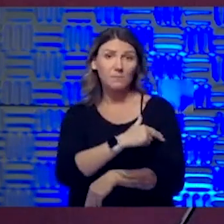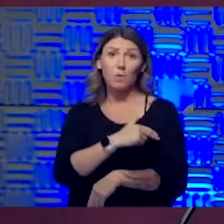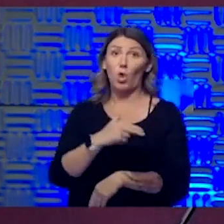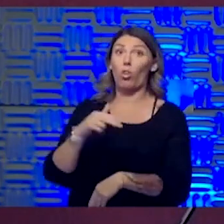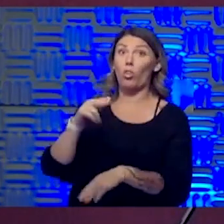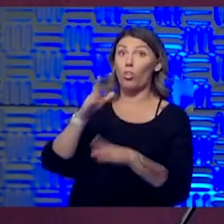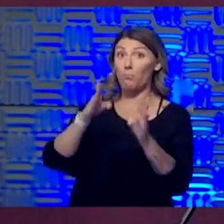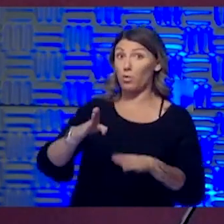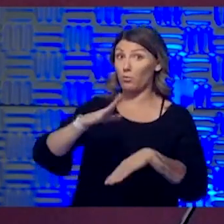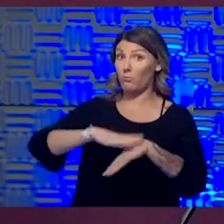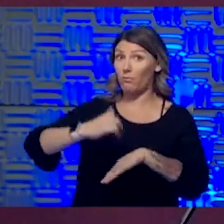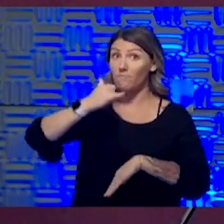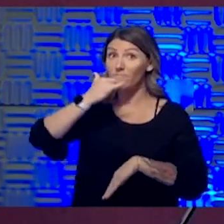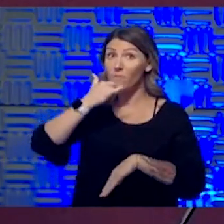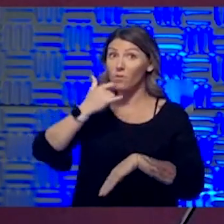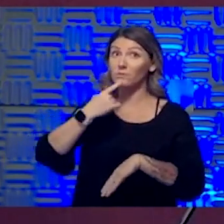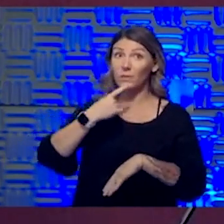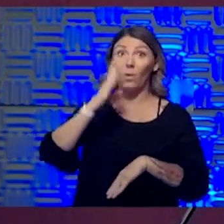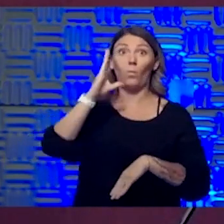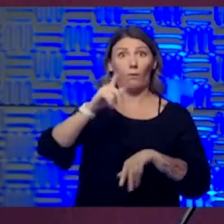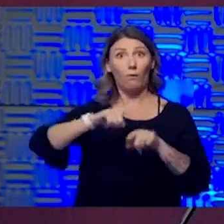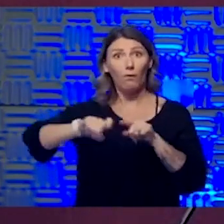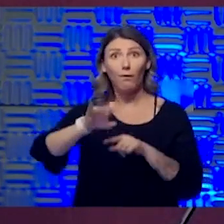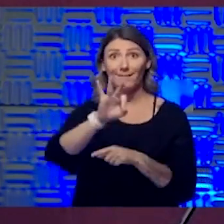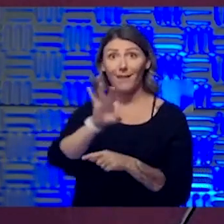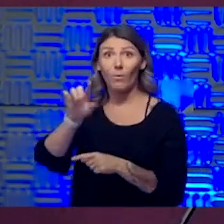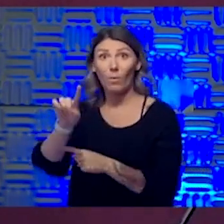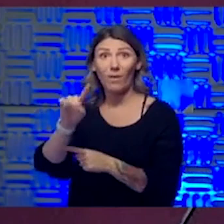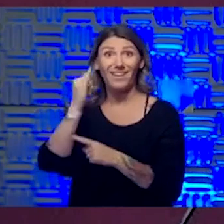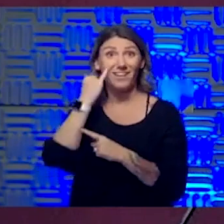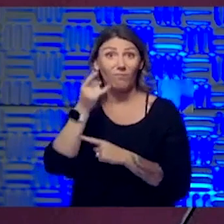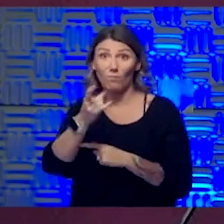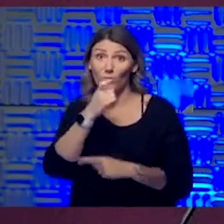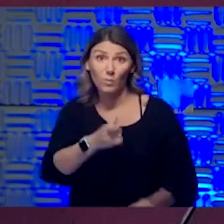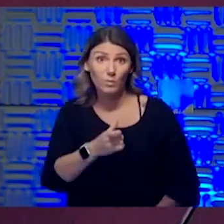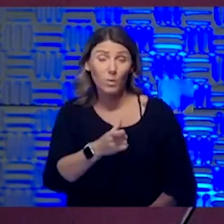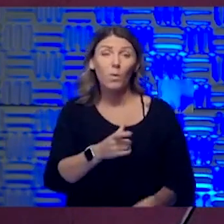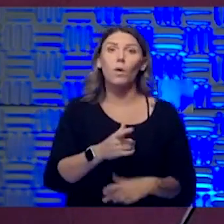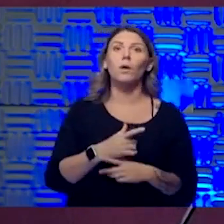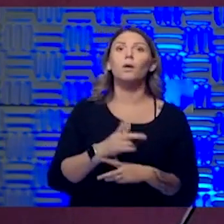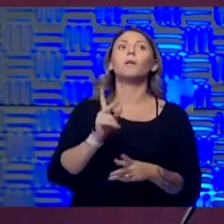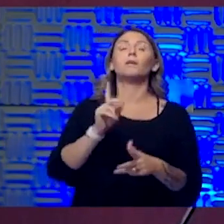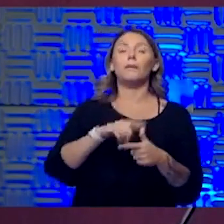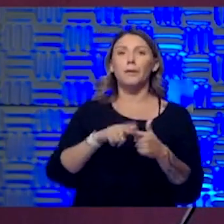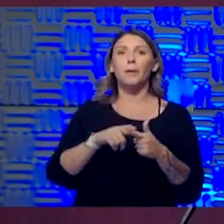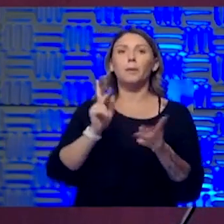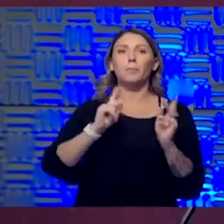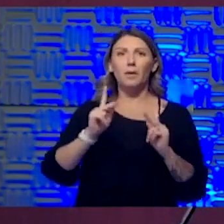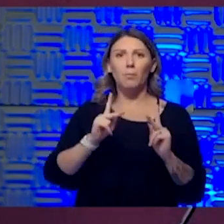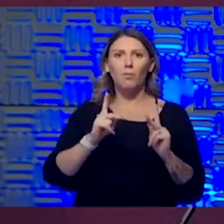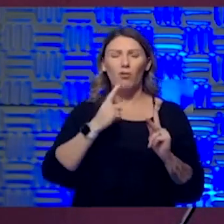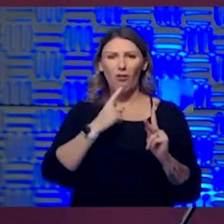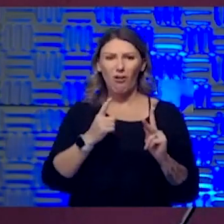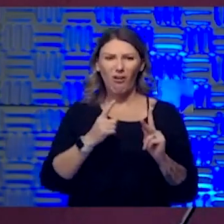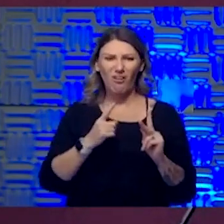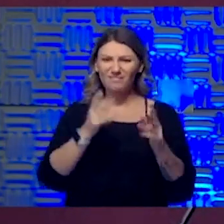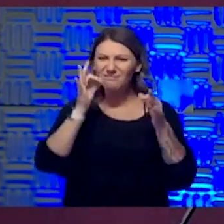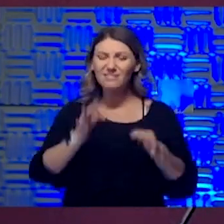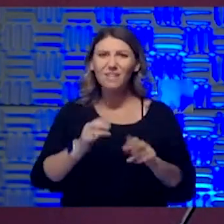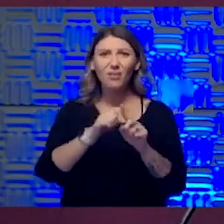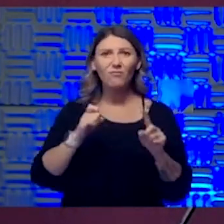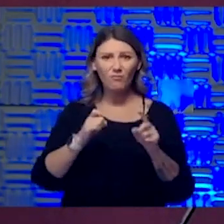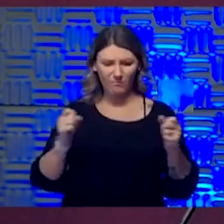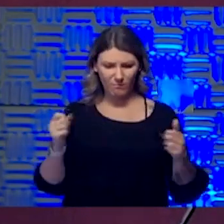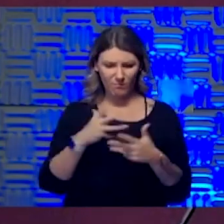you. So, I mean, I think the whole system is, had become aware that, wow, people are, are making choices out of fear about COVID that are